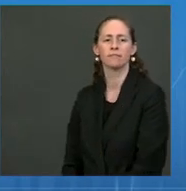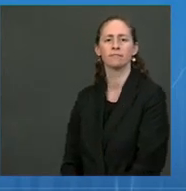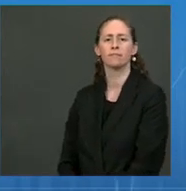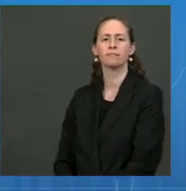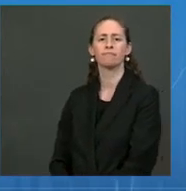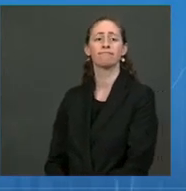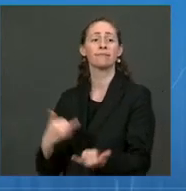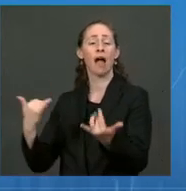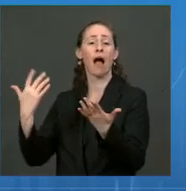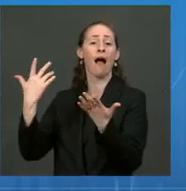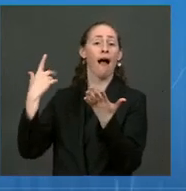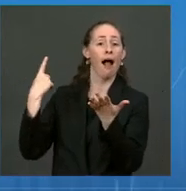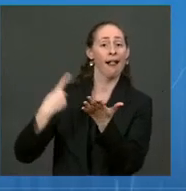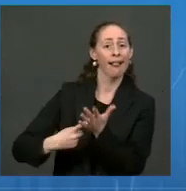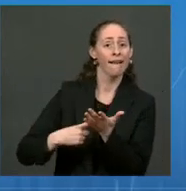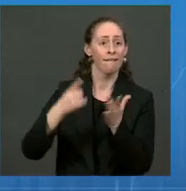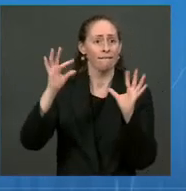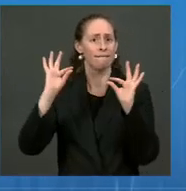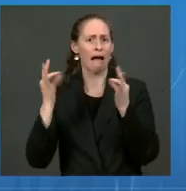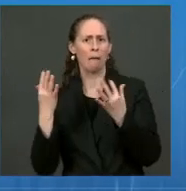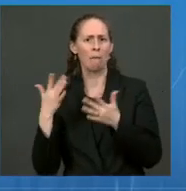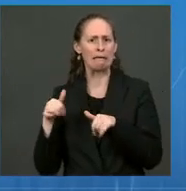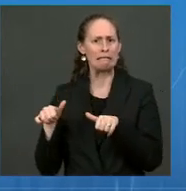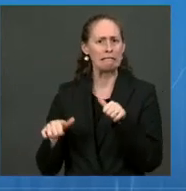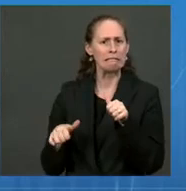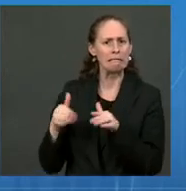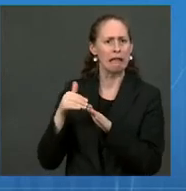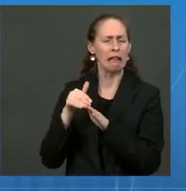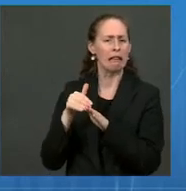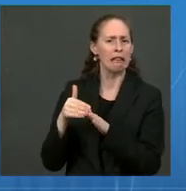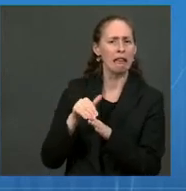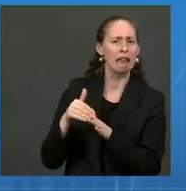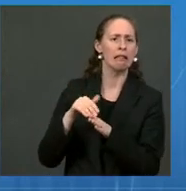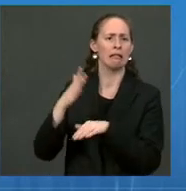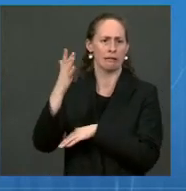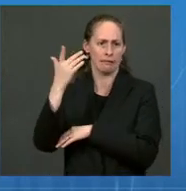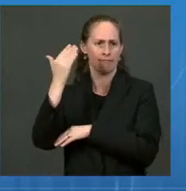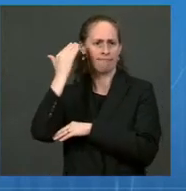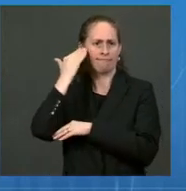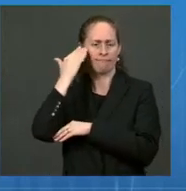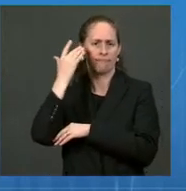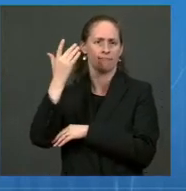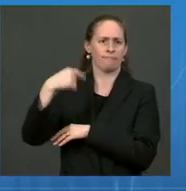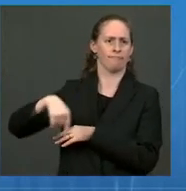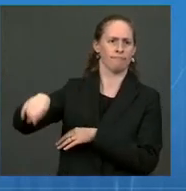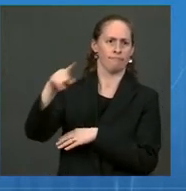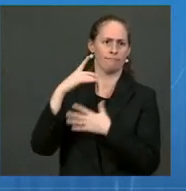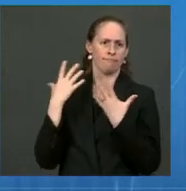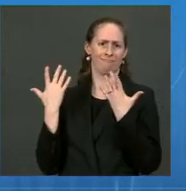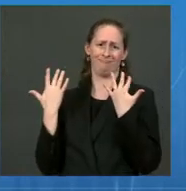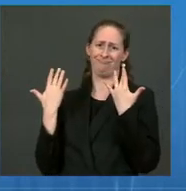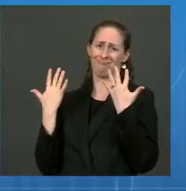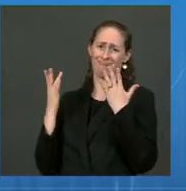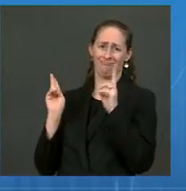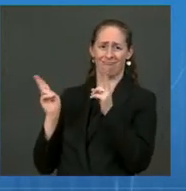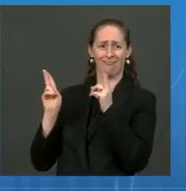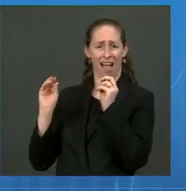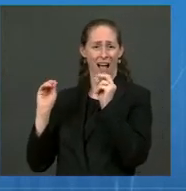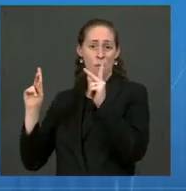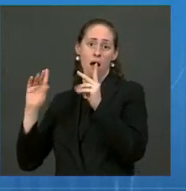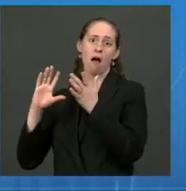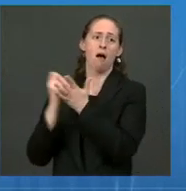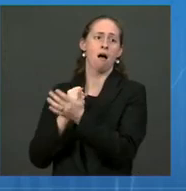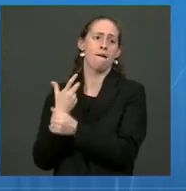have questions, I think there are many, many families across the country awaiting the opportunity to get kids five to 11